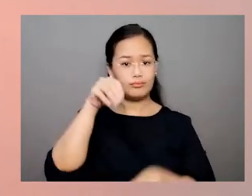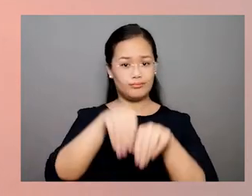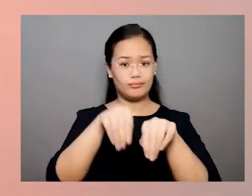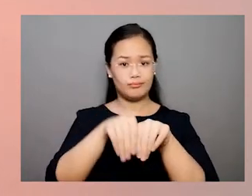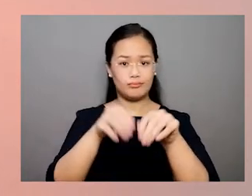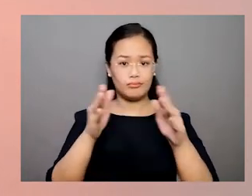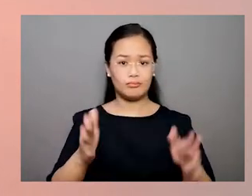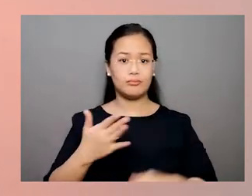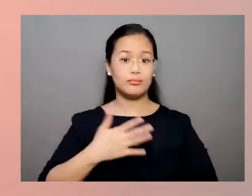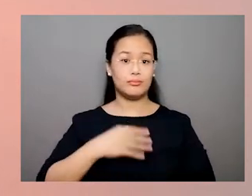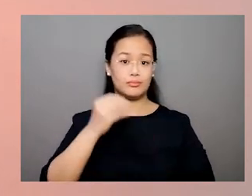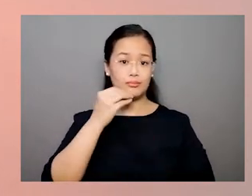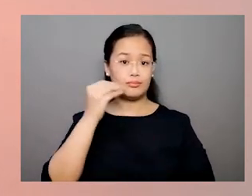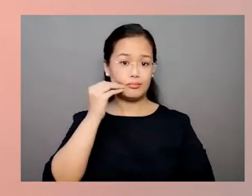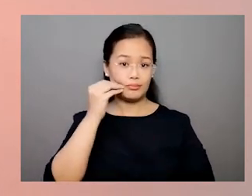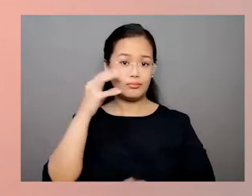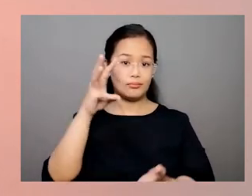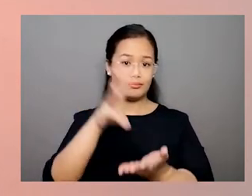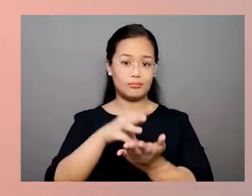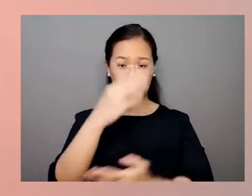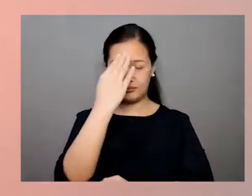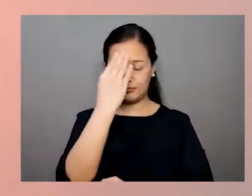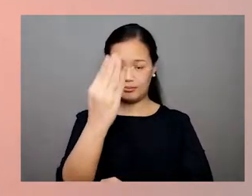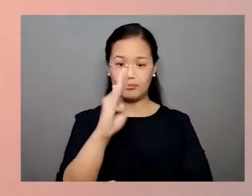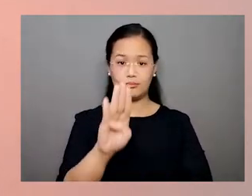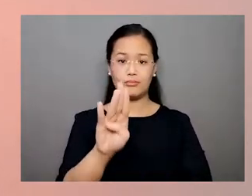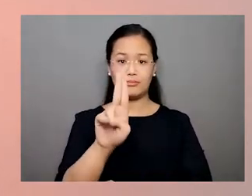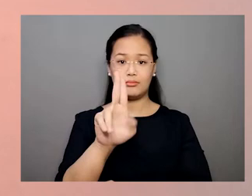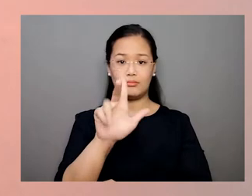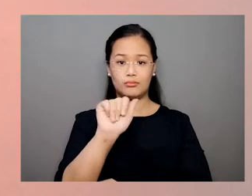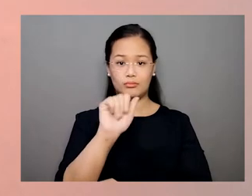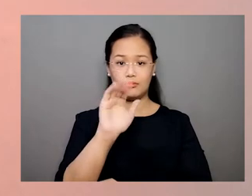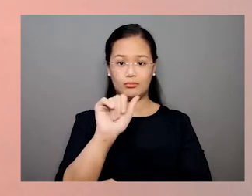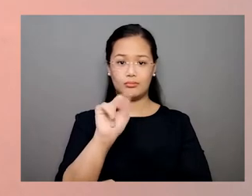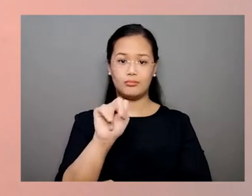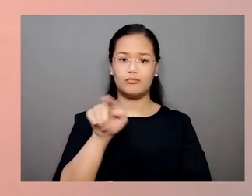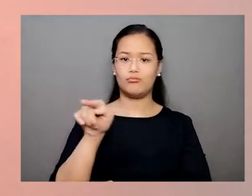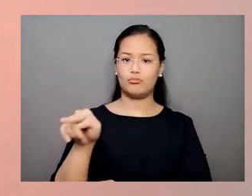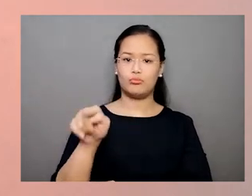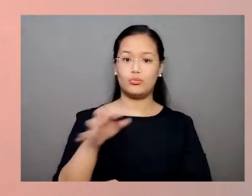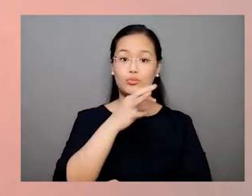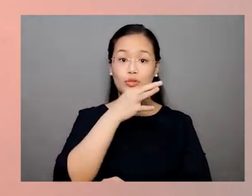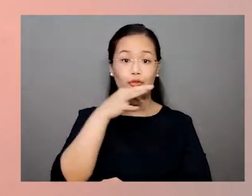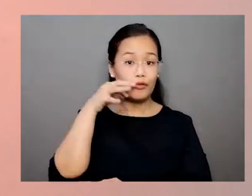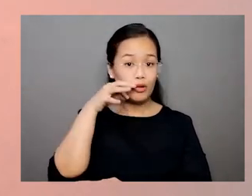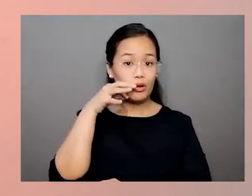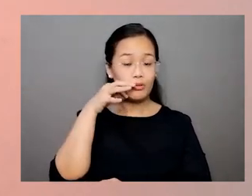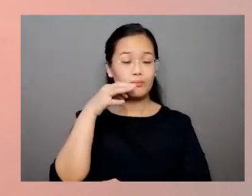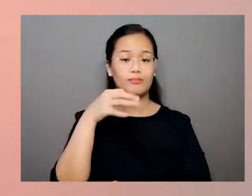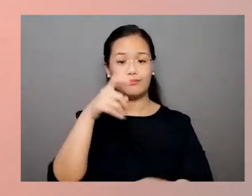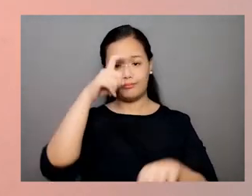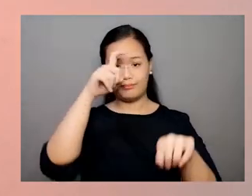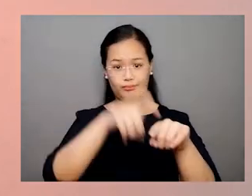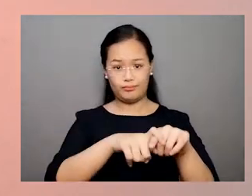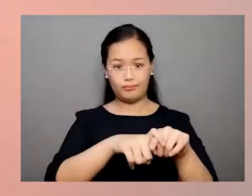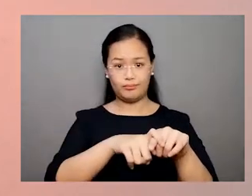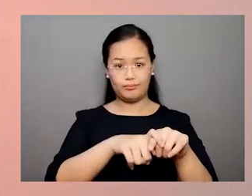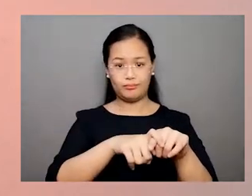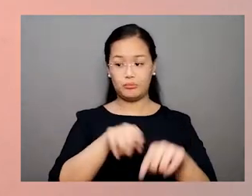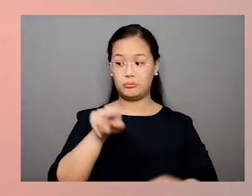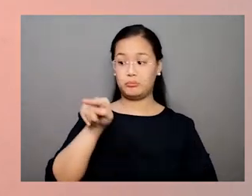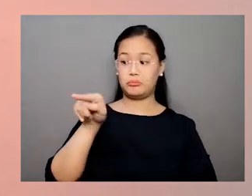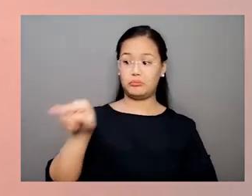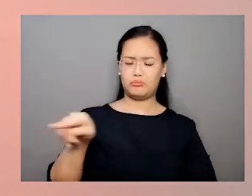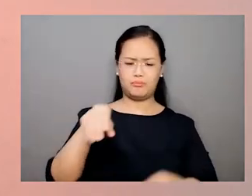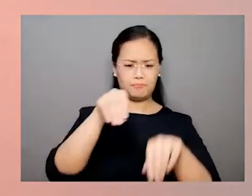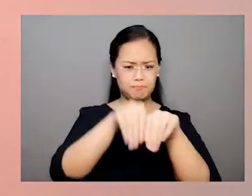hometown in Bulacan. He was a farm tenant, and he was being evicted from his farmland, the